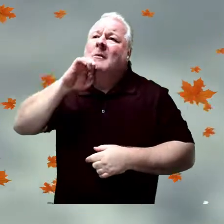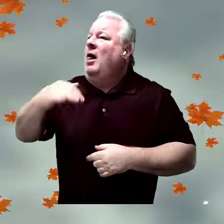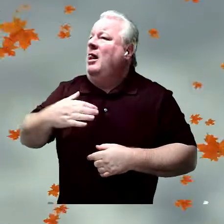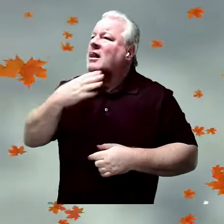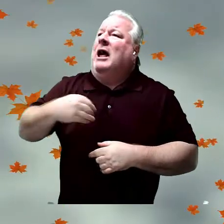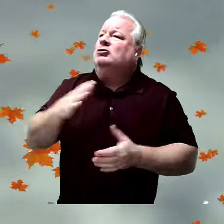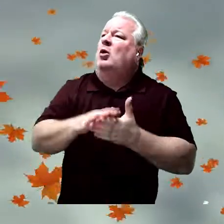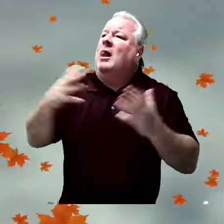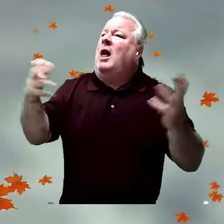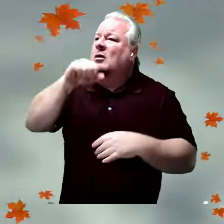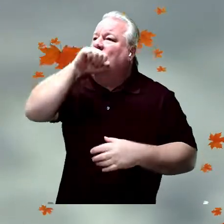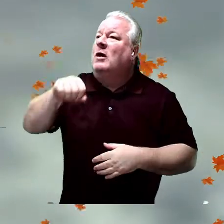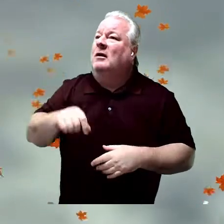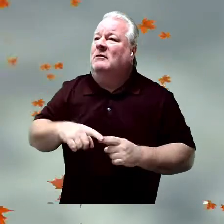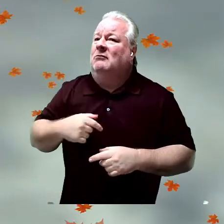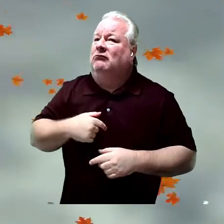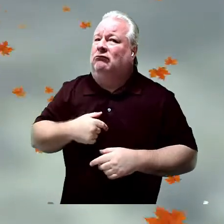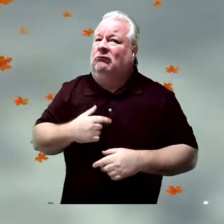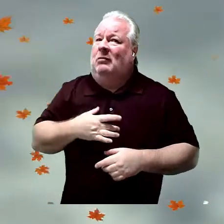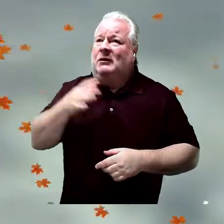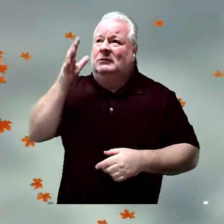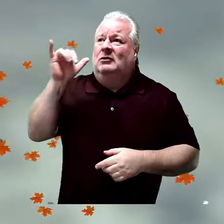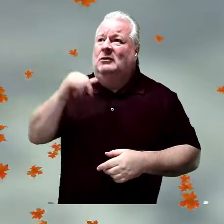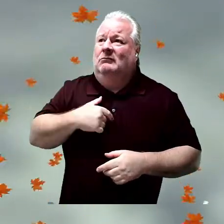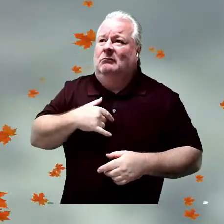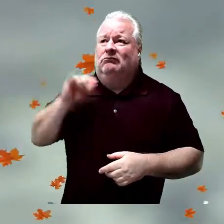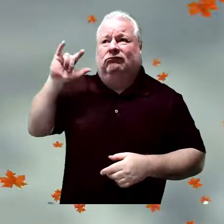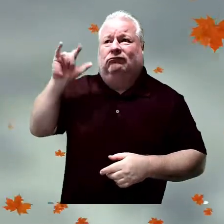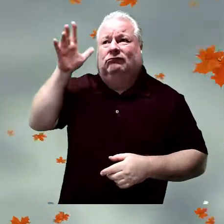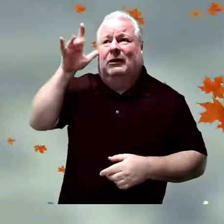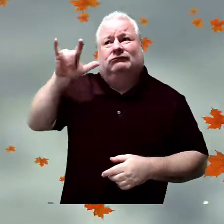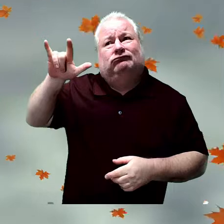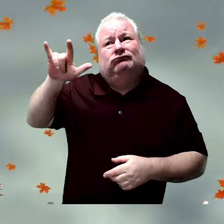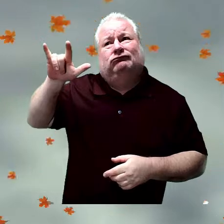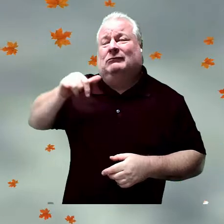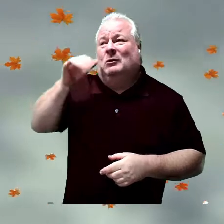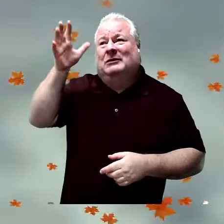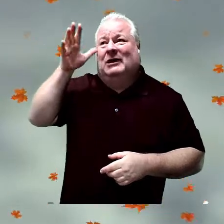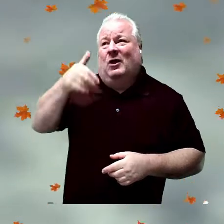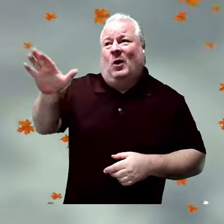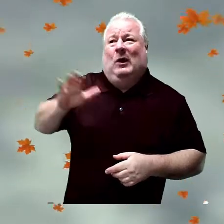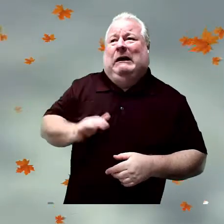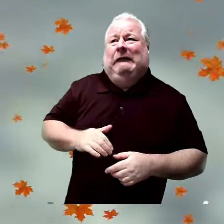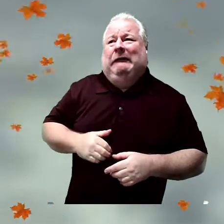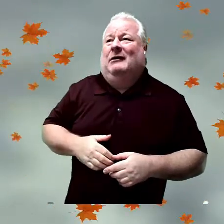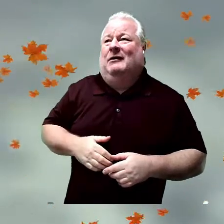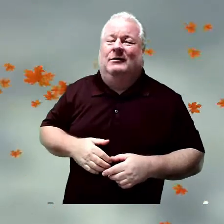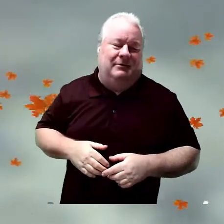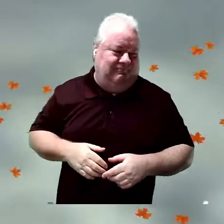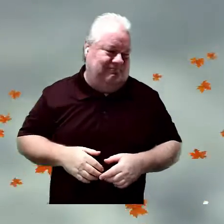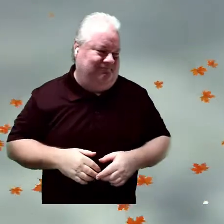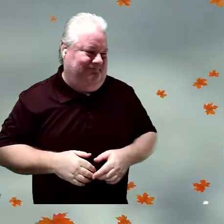lot. But Elmo likes Daddy, too. Elmo loves Daddy. Elmo doesn't want Daddy to go.